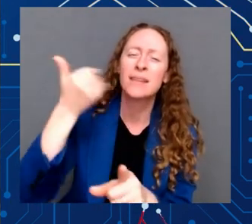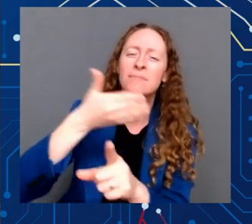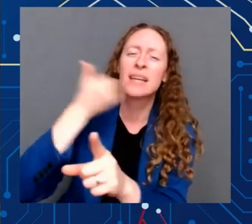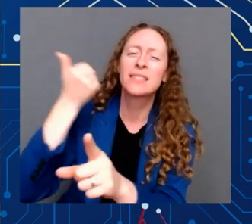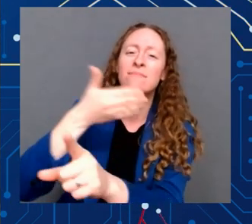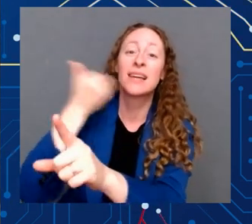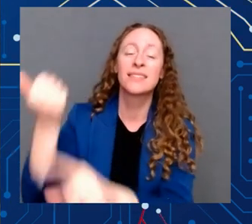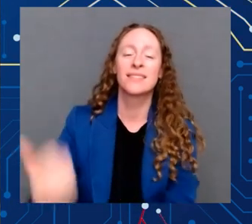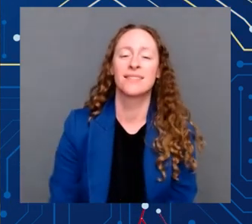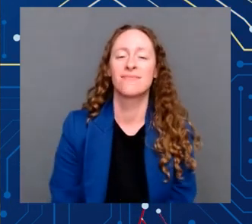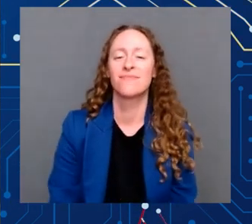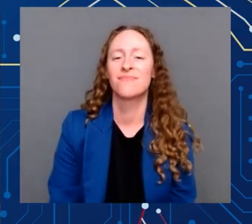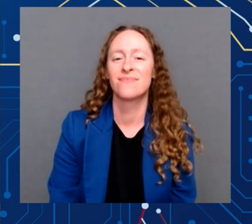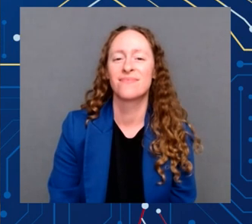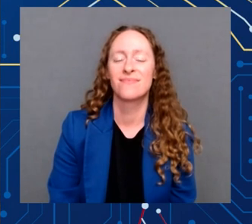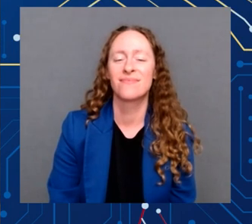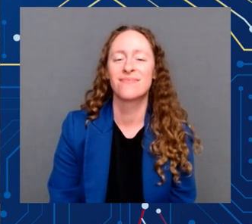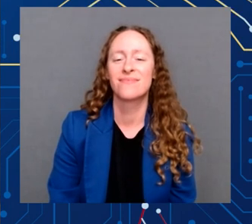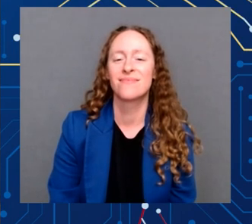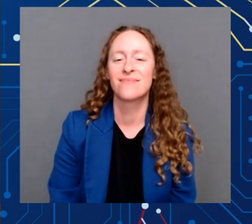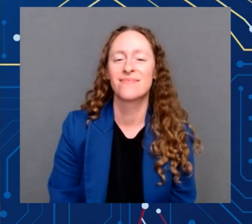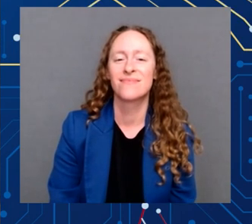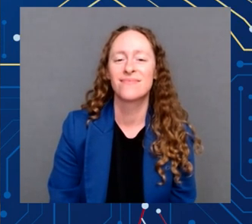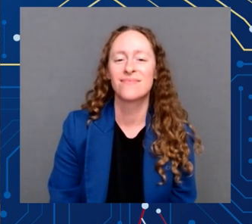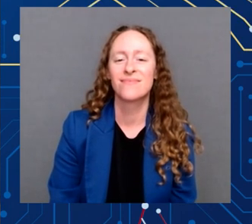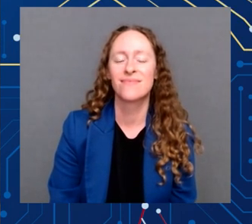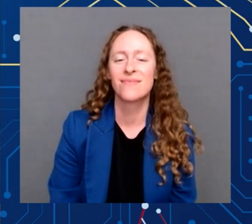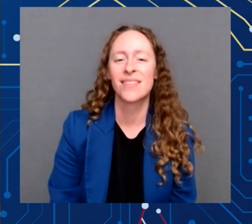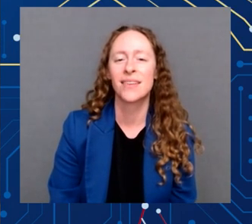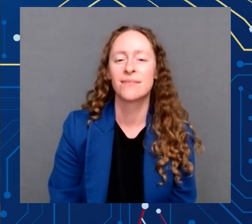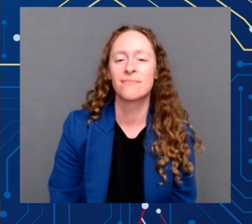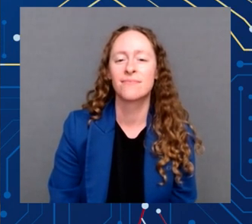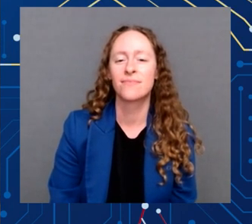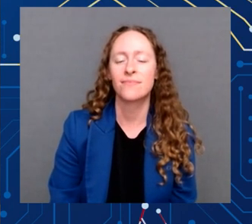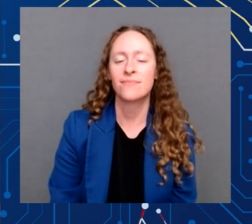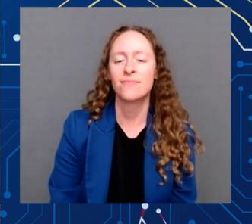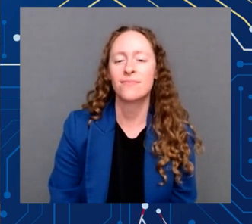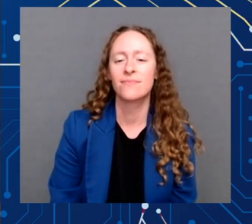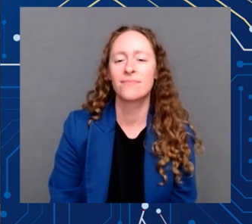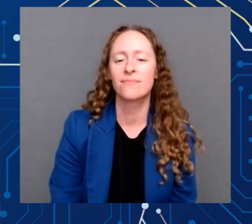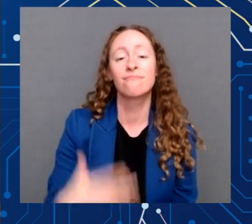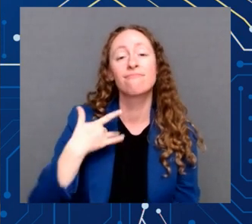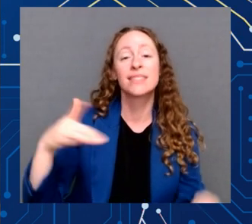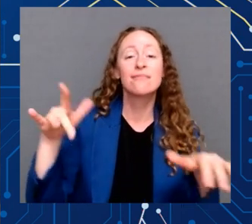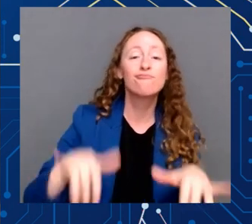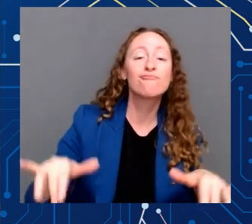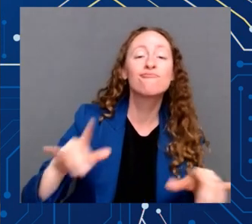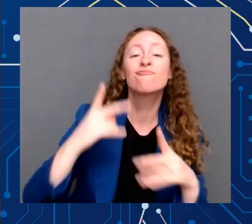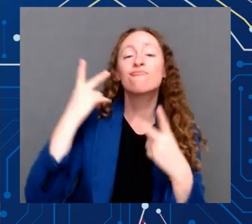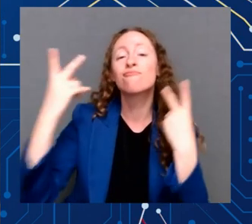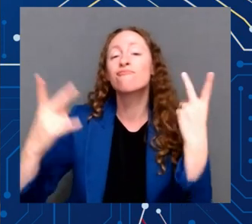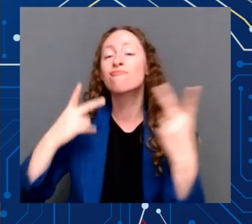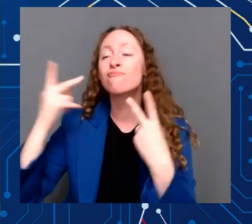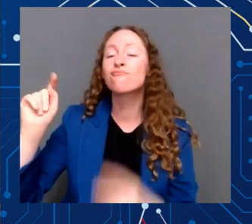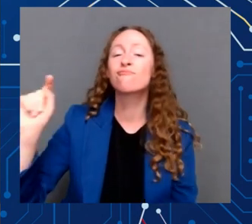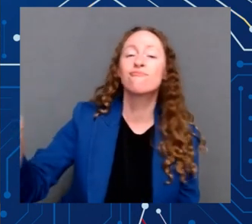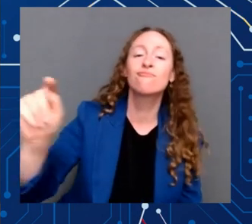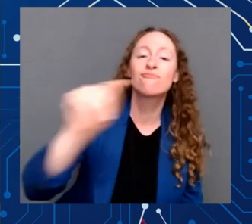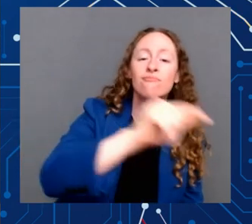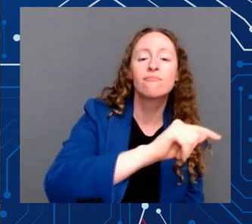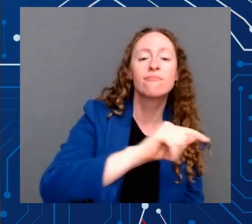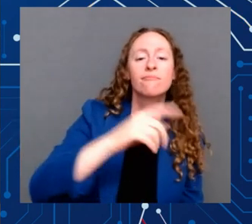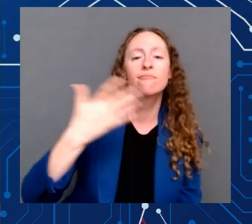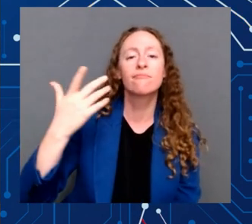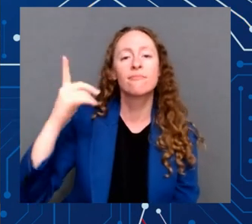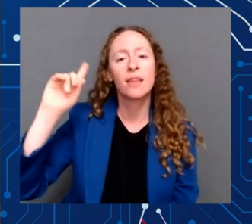All too often, government and businesses are accused of thinking too short-term. But this is one of the most significant long